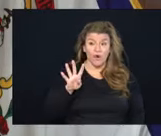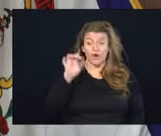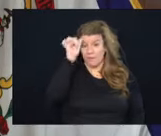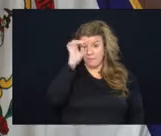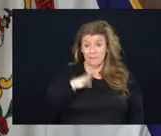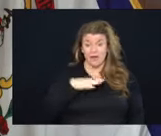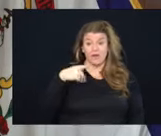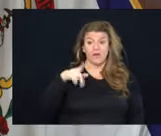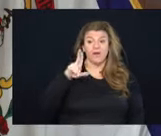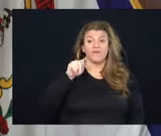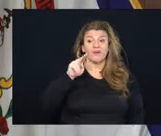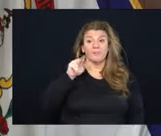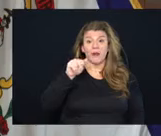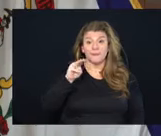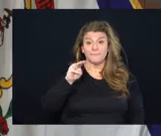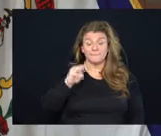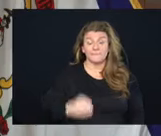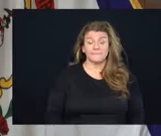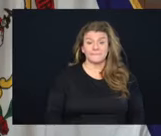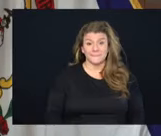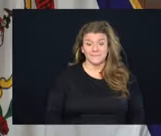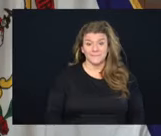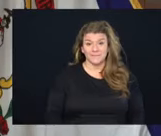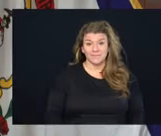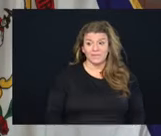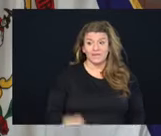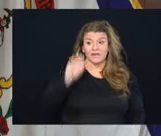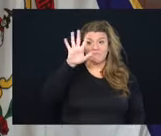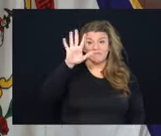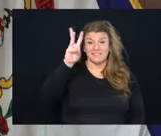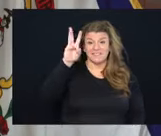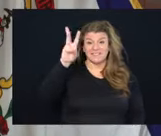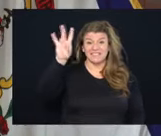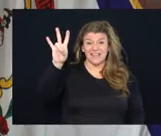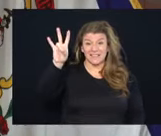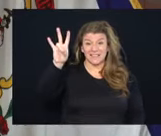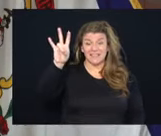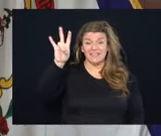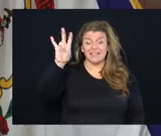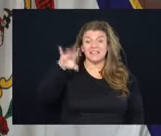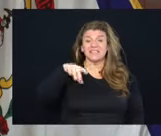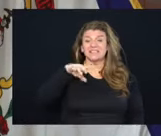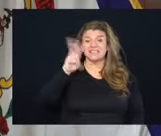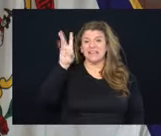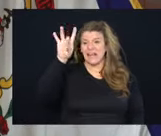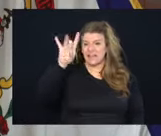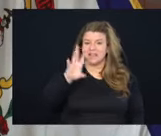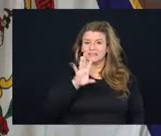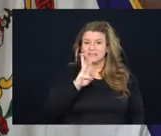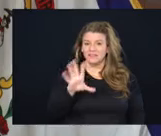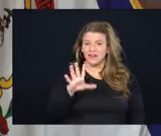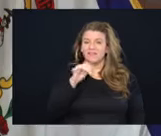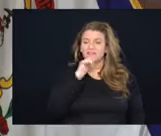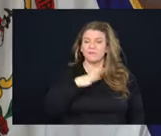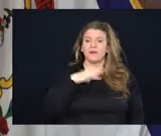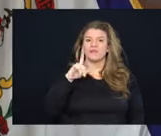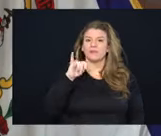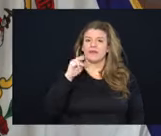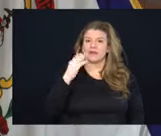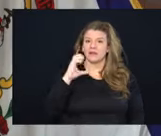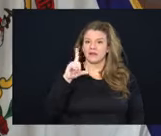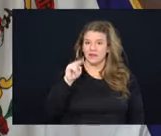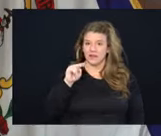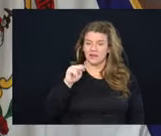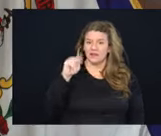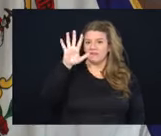old male from Putnam County. The 5,668th death a 65 year old female from Lincoln County. The